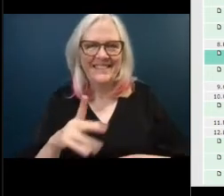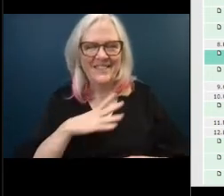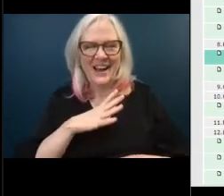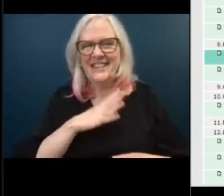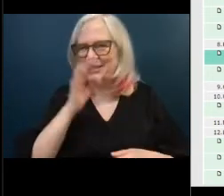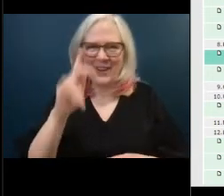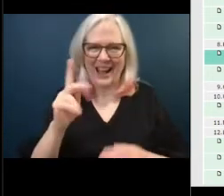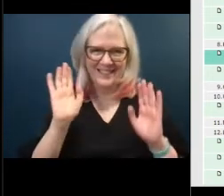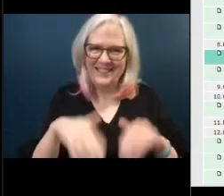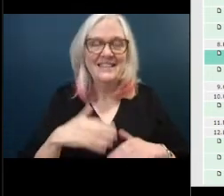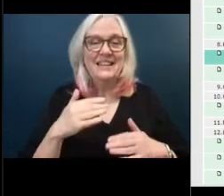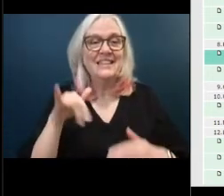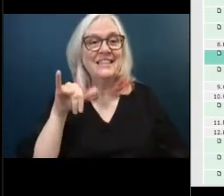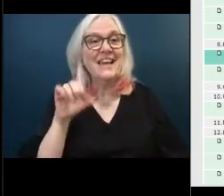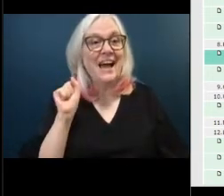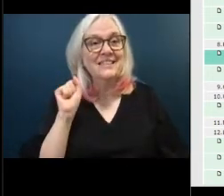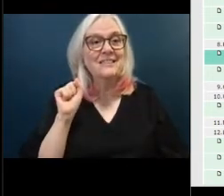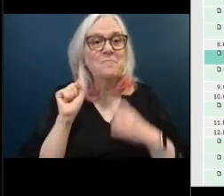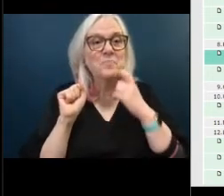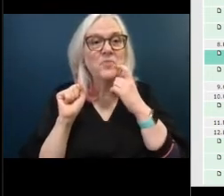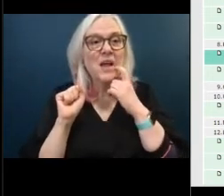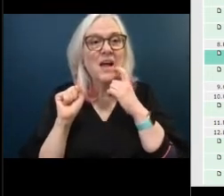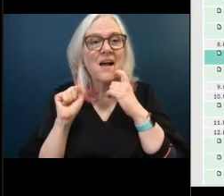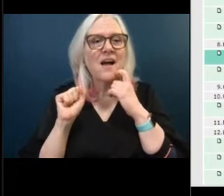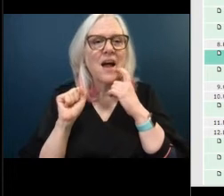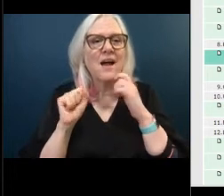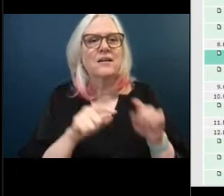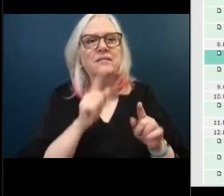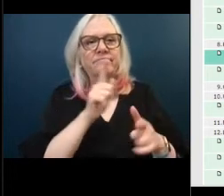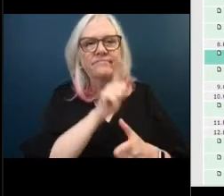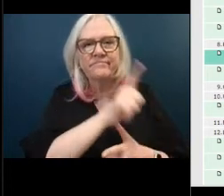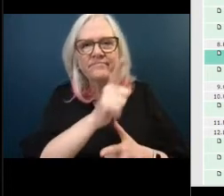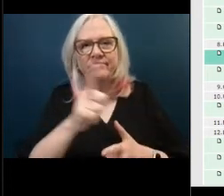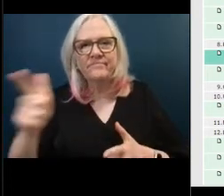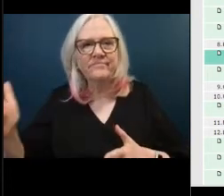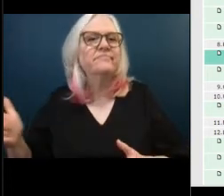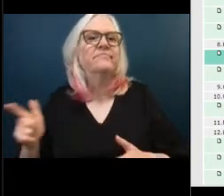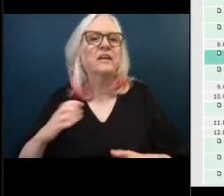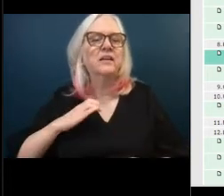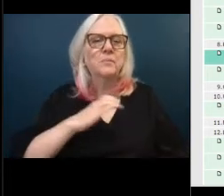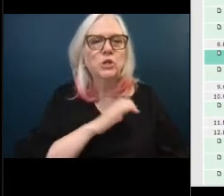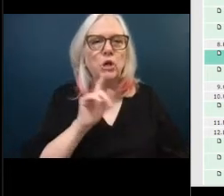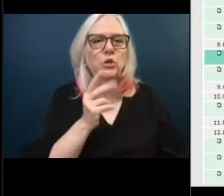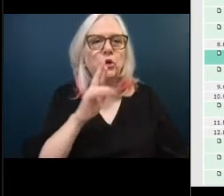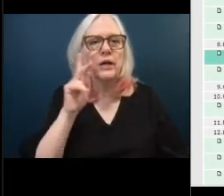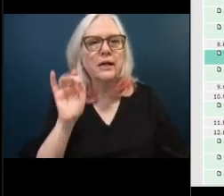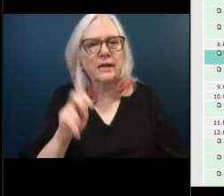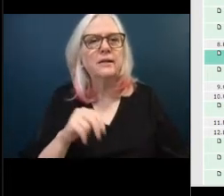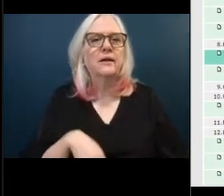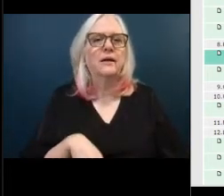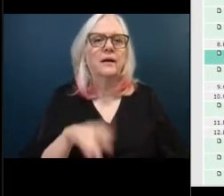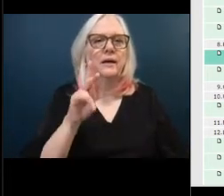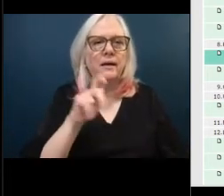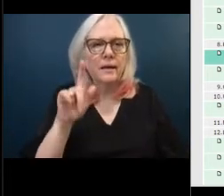it's a yes vice mayor cruz yes commissioner hay aye commissioner turkin aye commissioner kelly